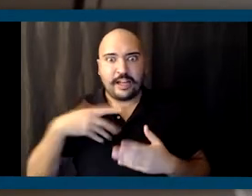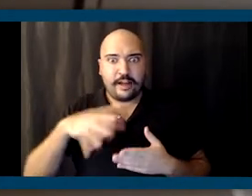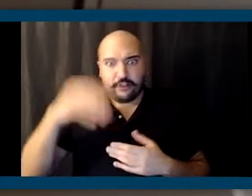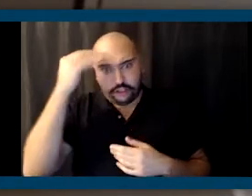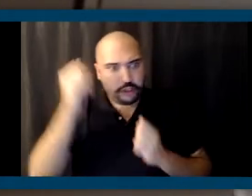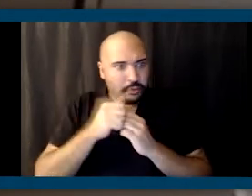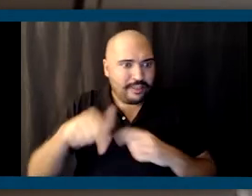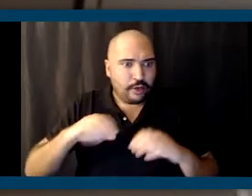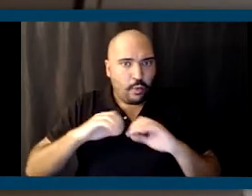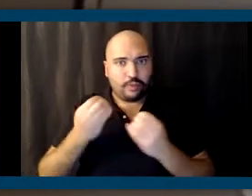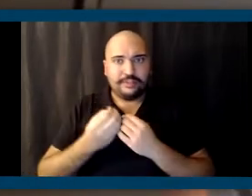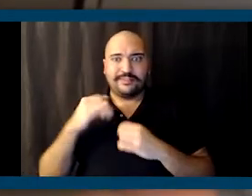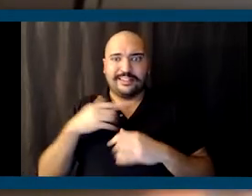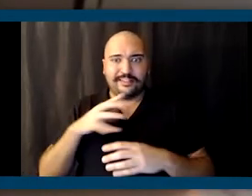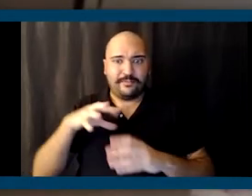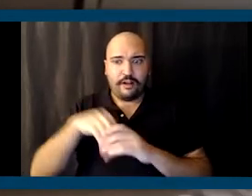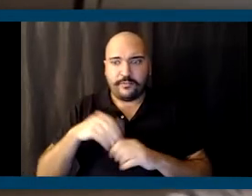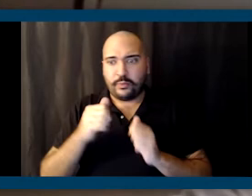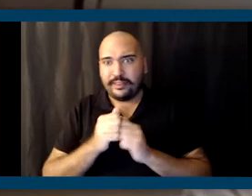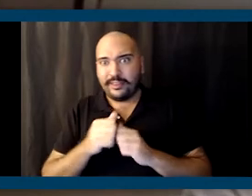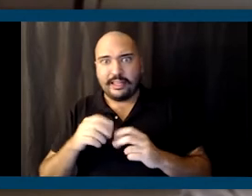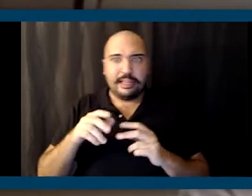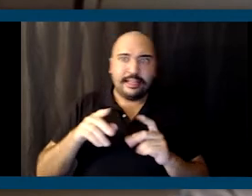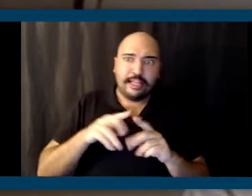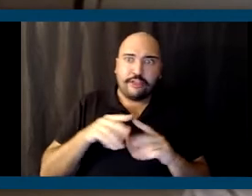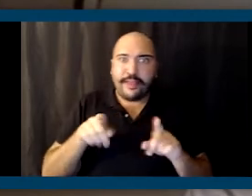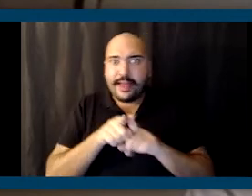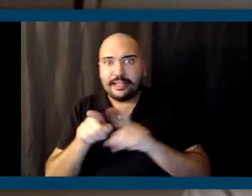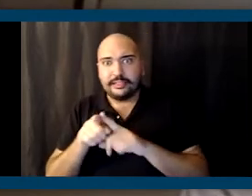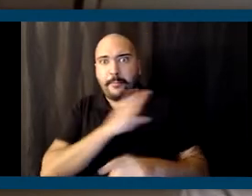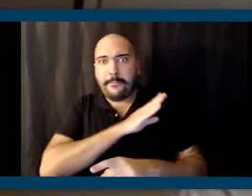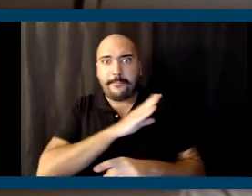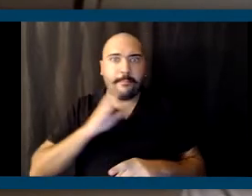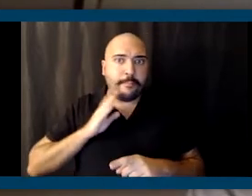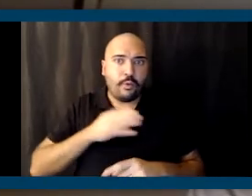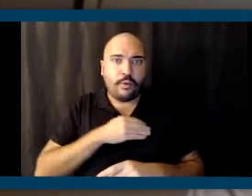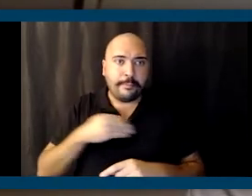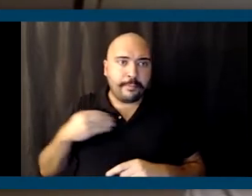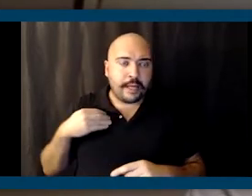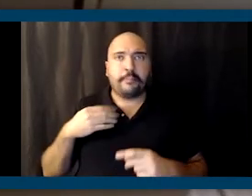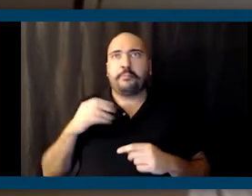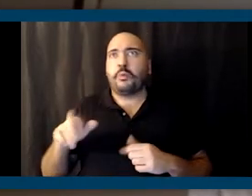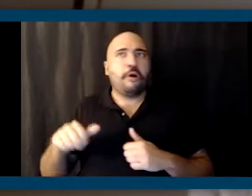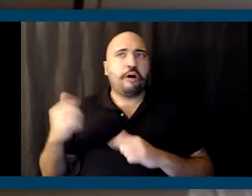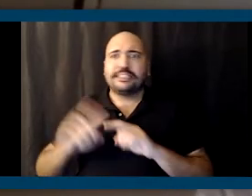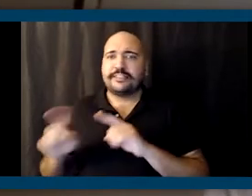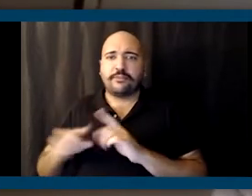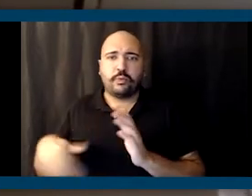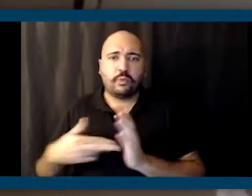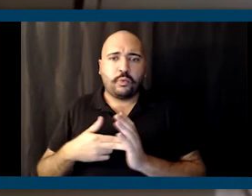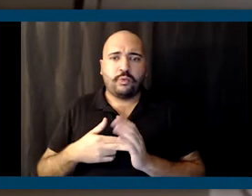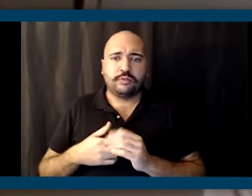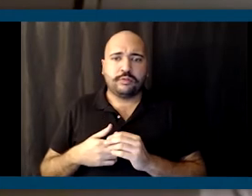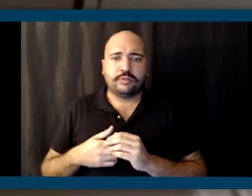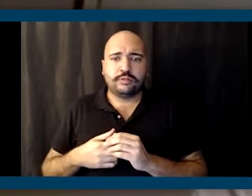organizations that I'm involved with either as a board member or in other roles are probably,